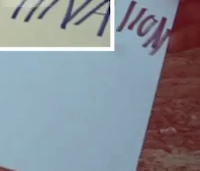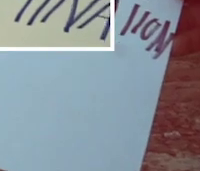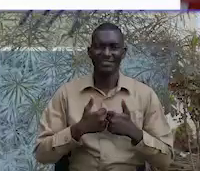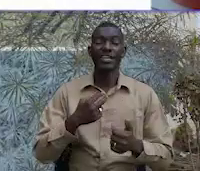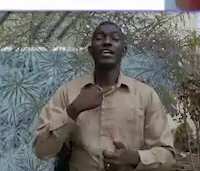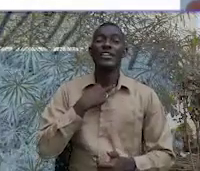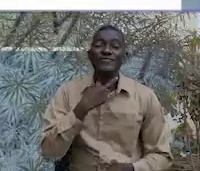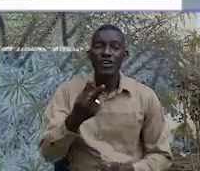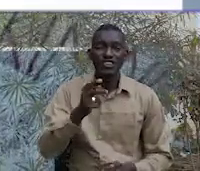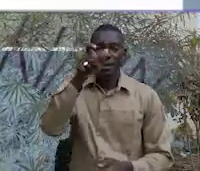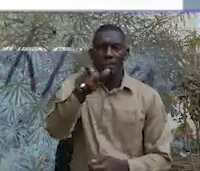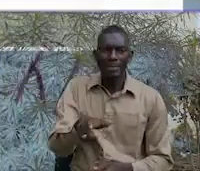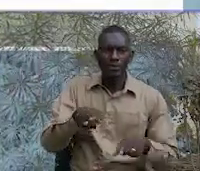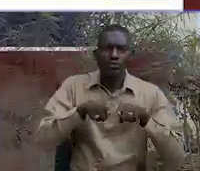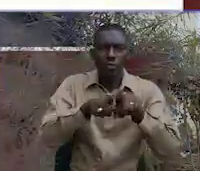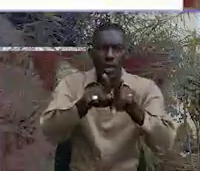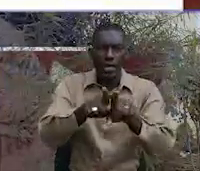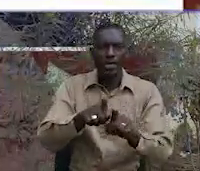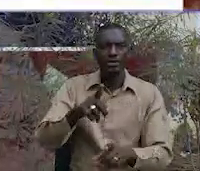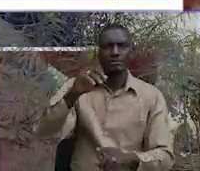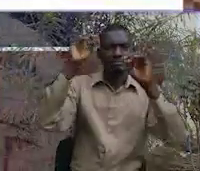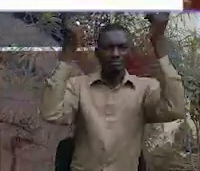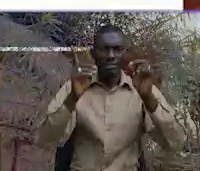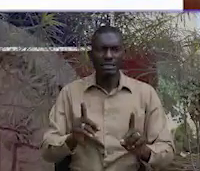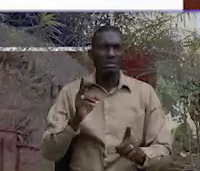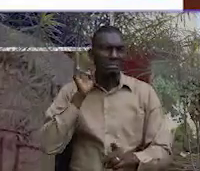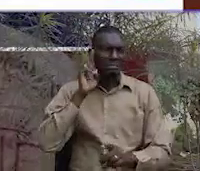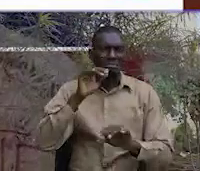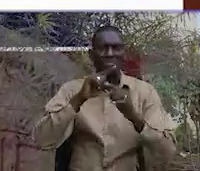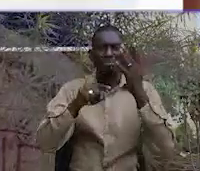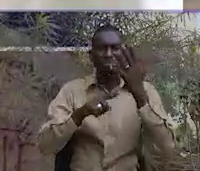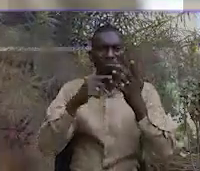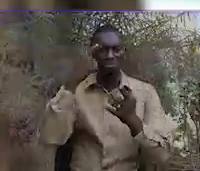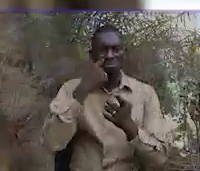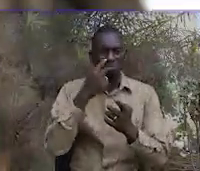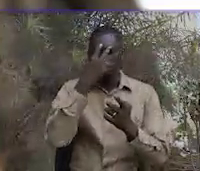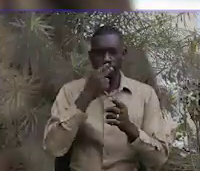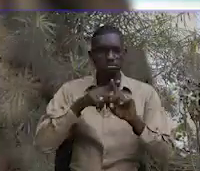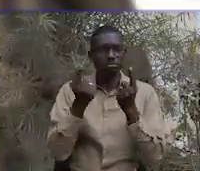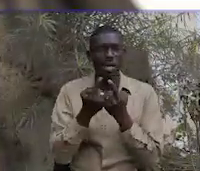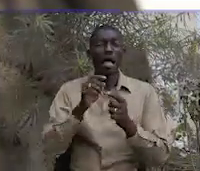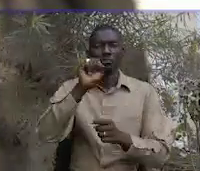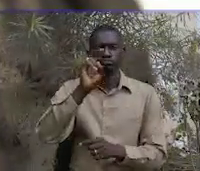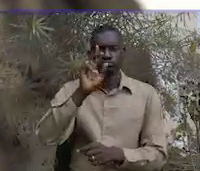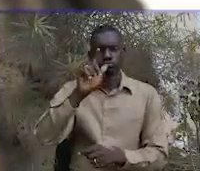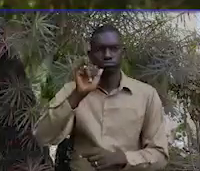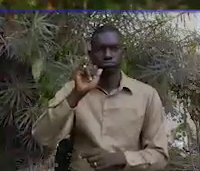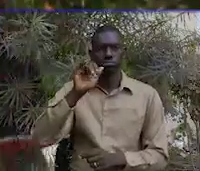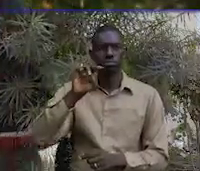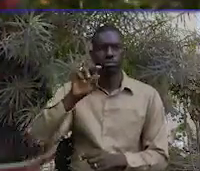The voice of persons living with disability, Suleyman Lecturer Dabo.